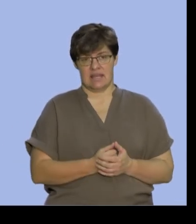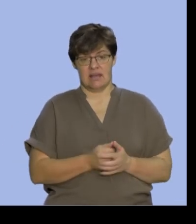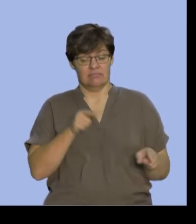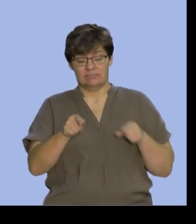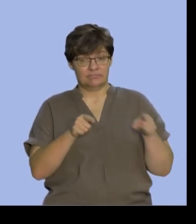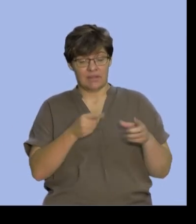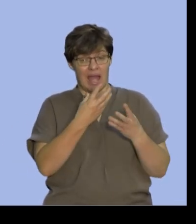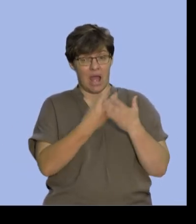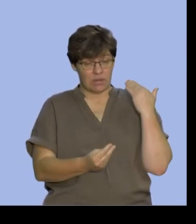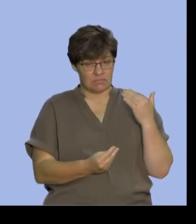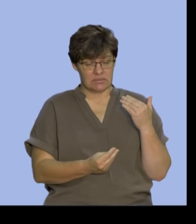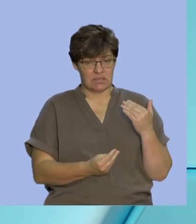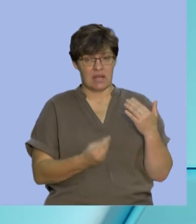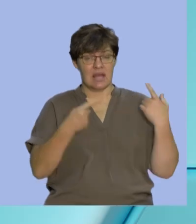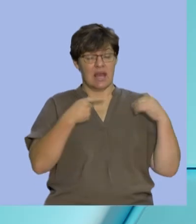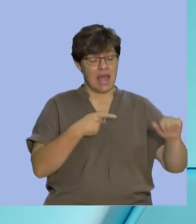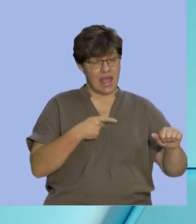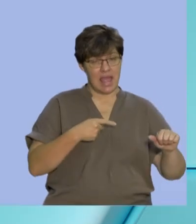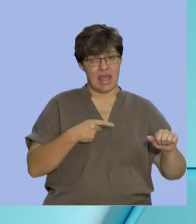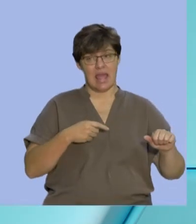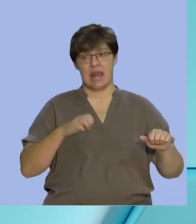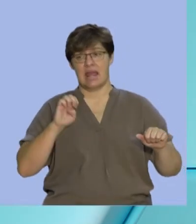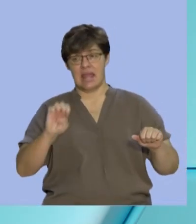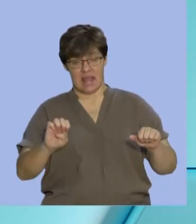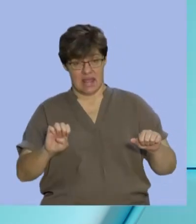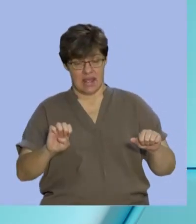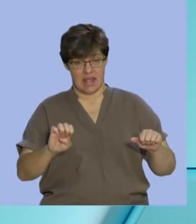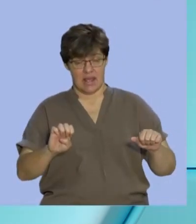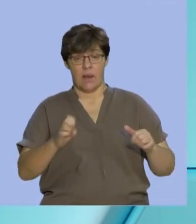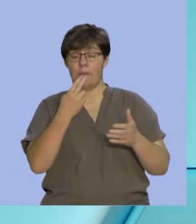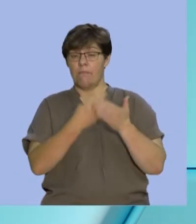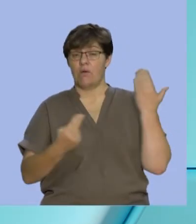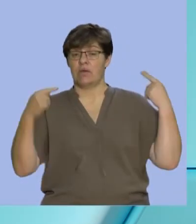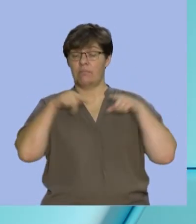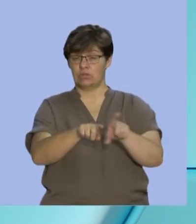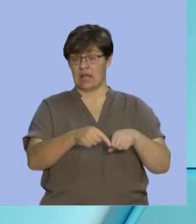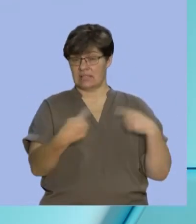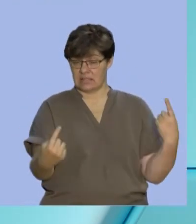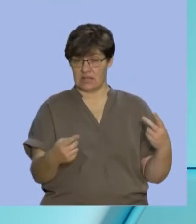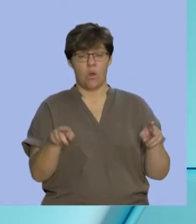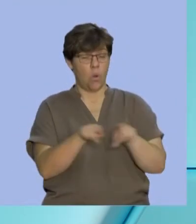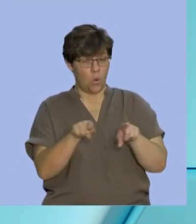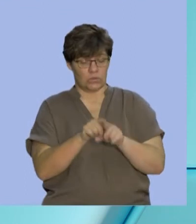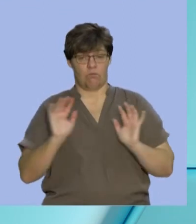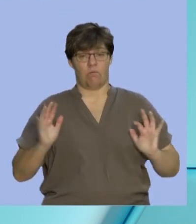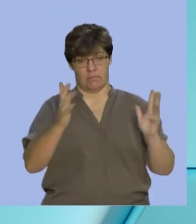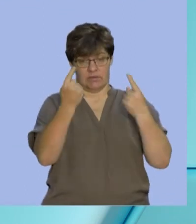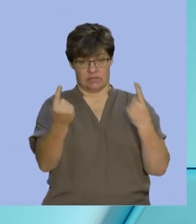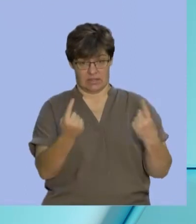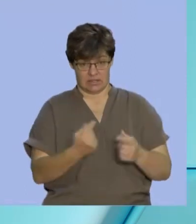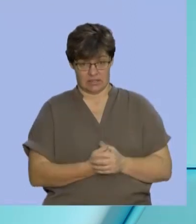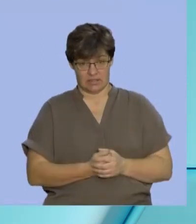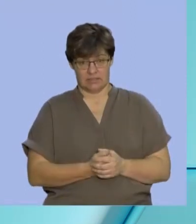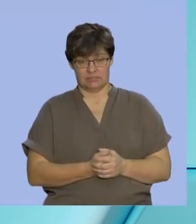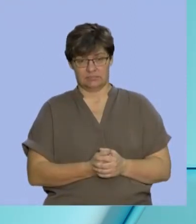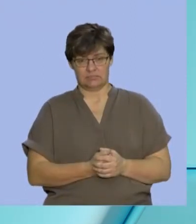outcomes set A and set B are both mutually exclusive and complementary now you